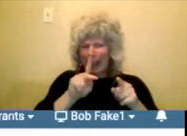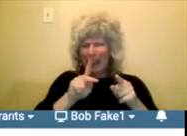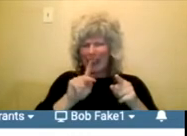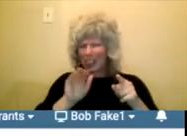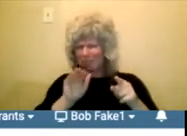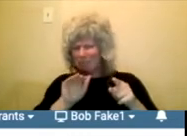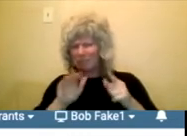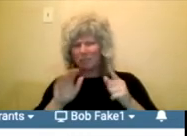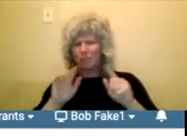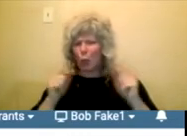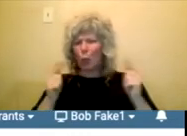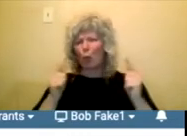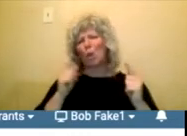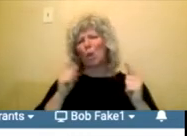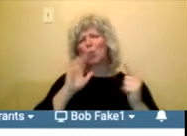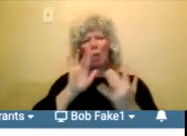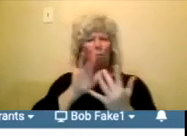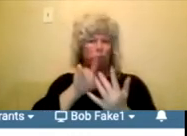they will let you know.